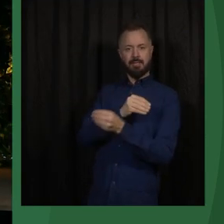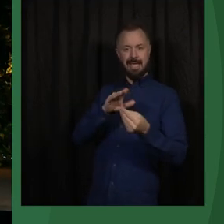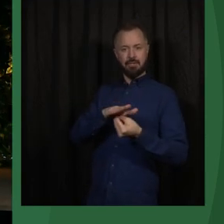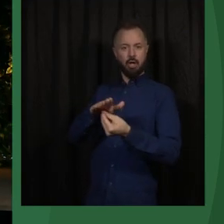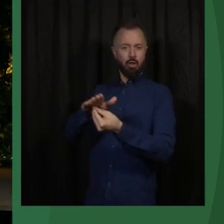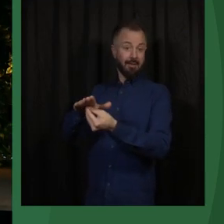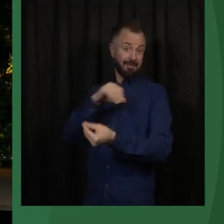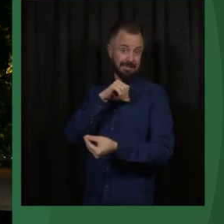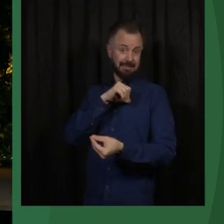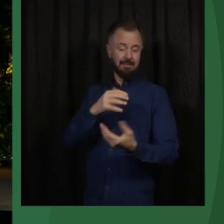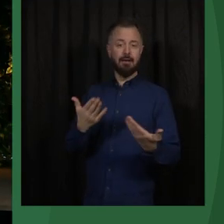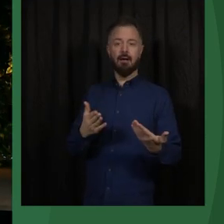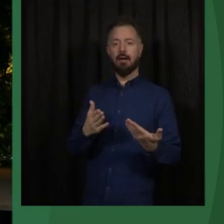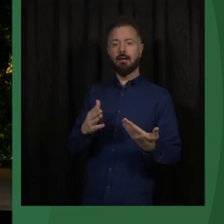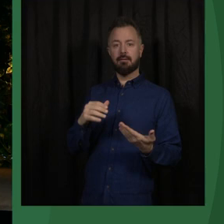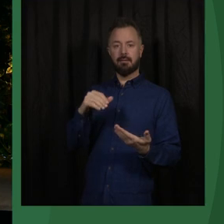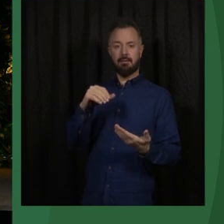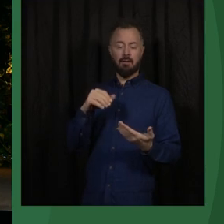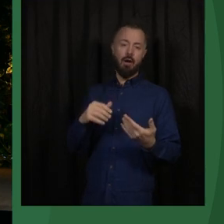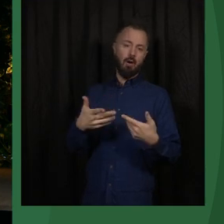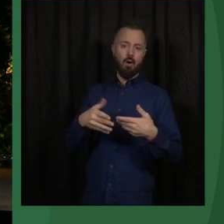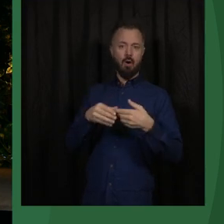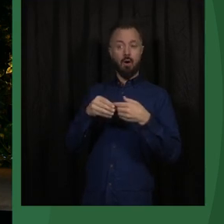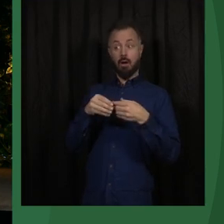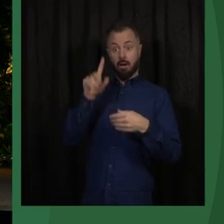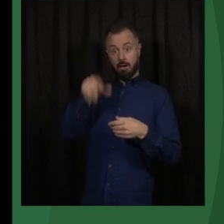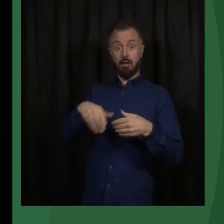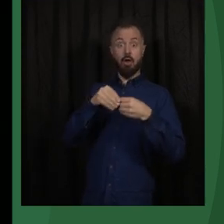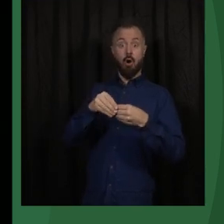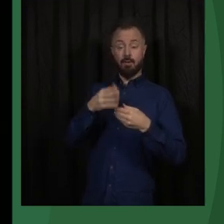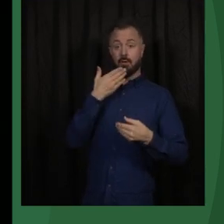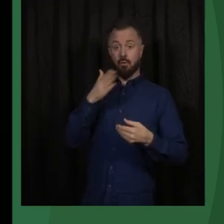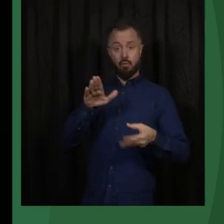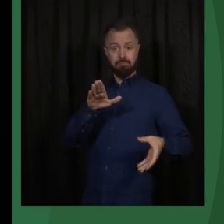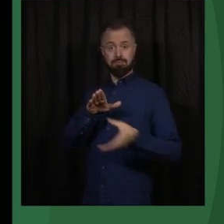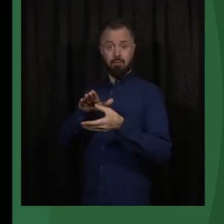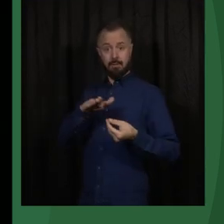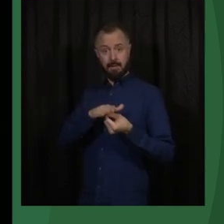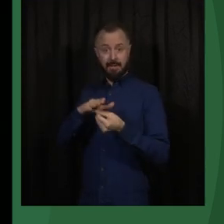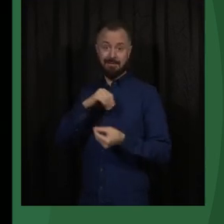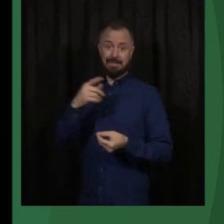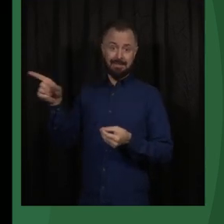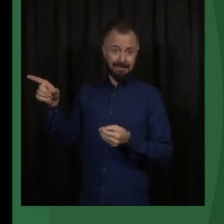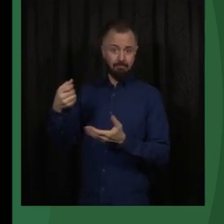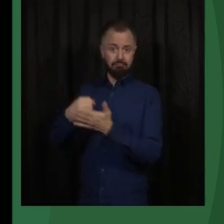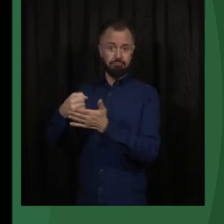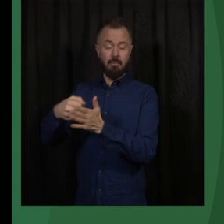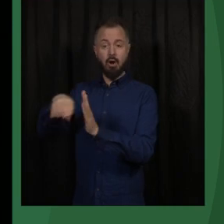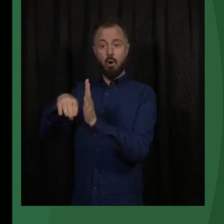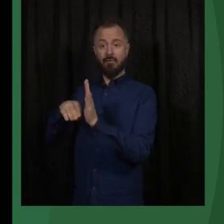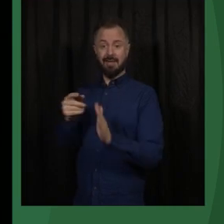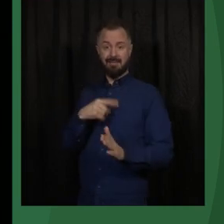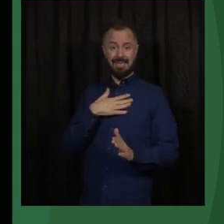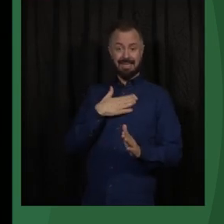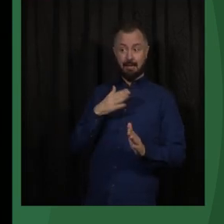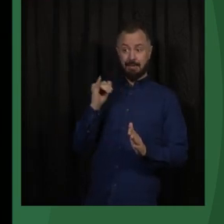could promise great investments should they promote certain laws that we like and the opposite if